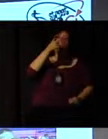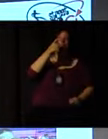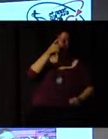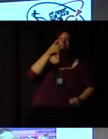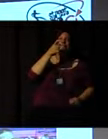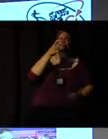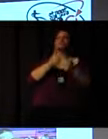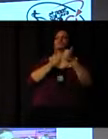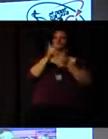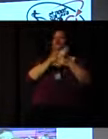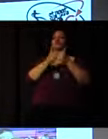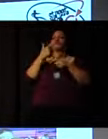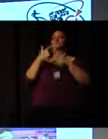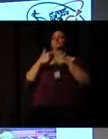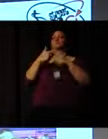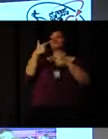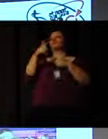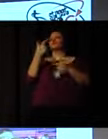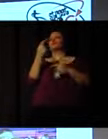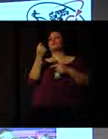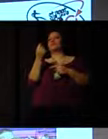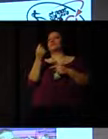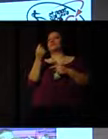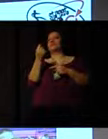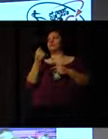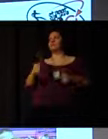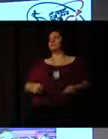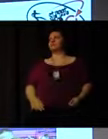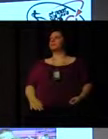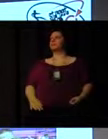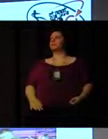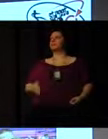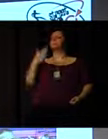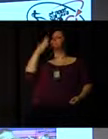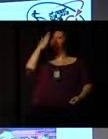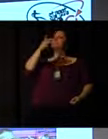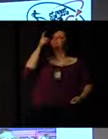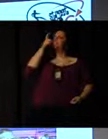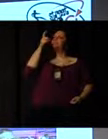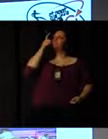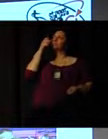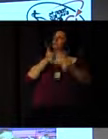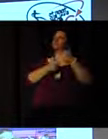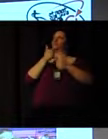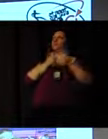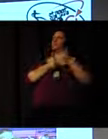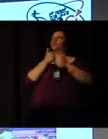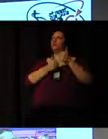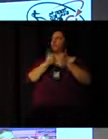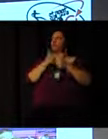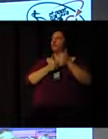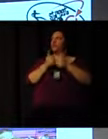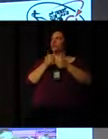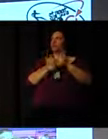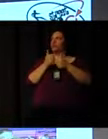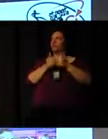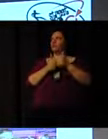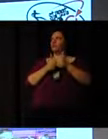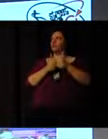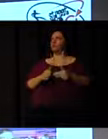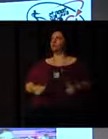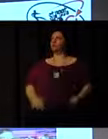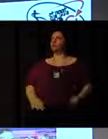London 2012 at no cost to them. And the pictures there just represent some of the people who had that fantastic